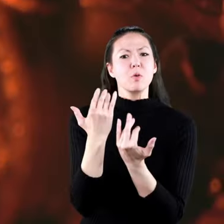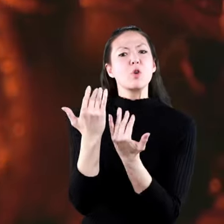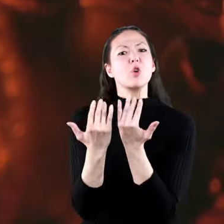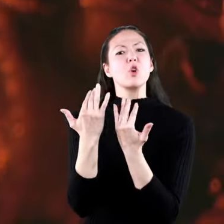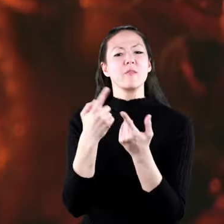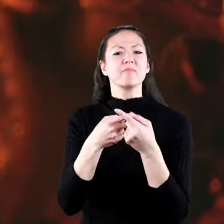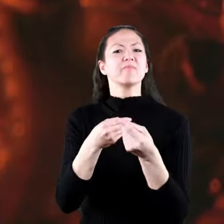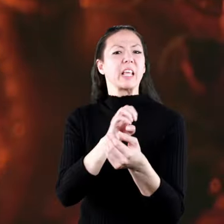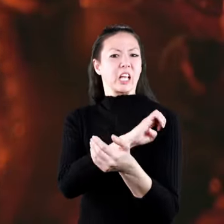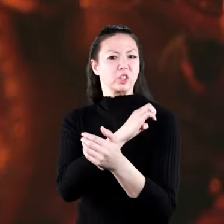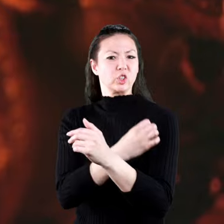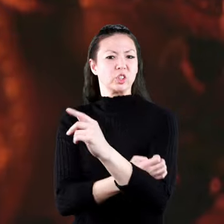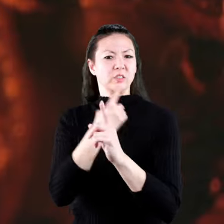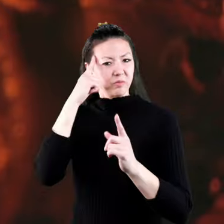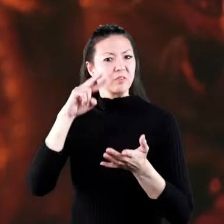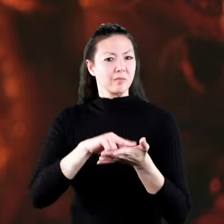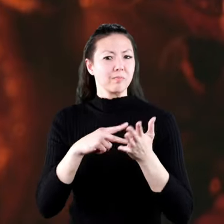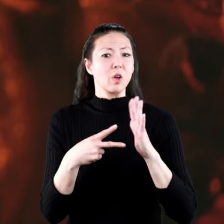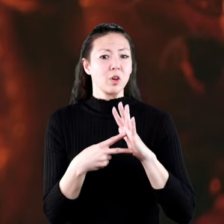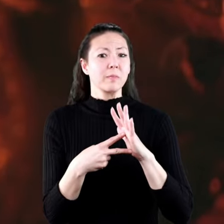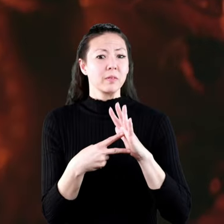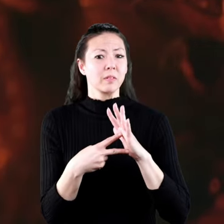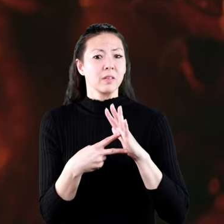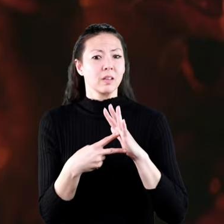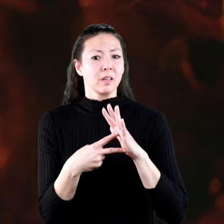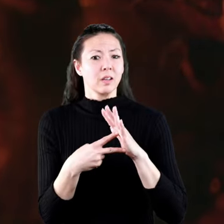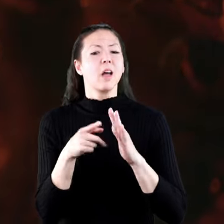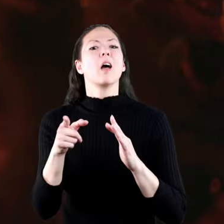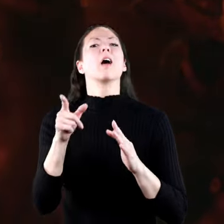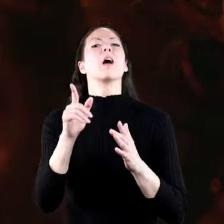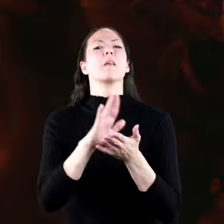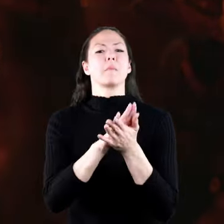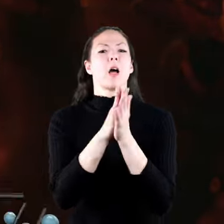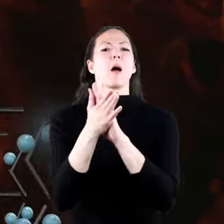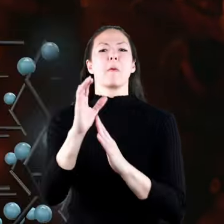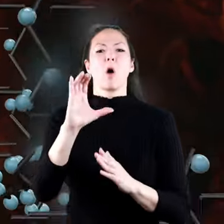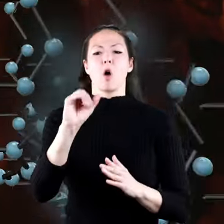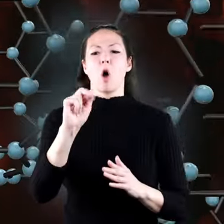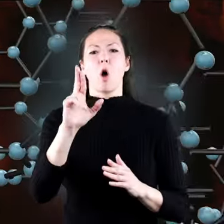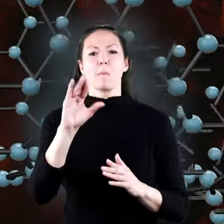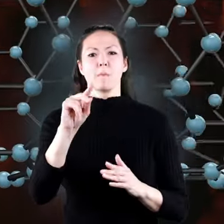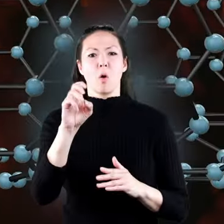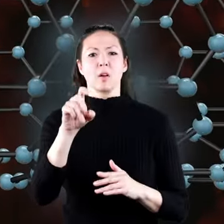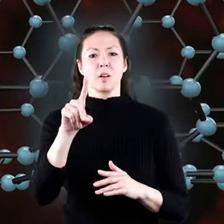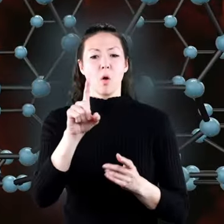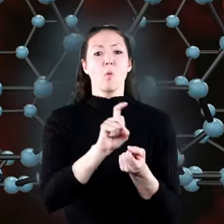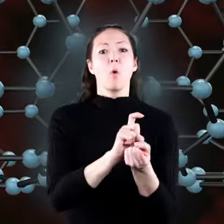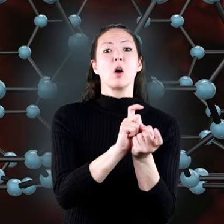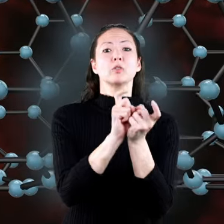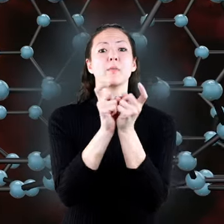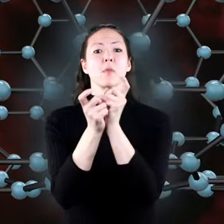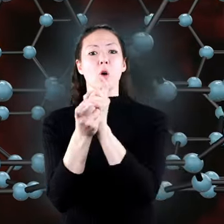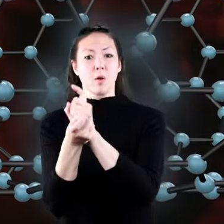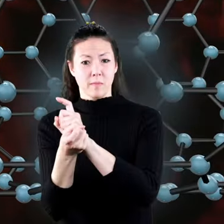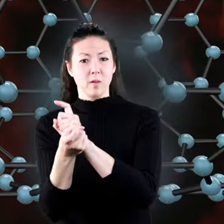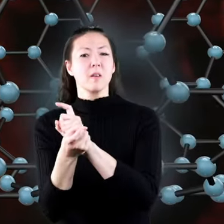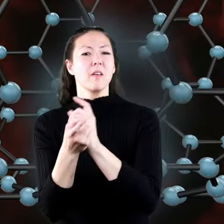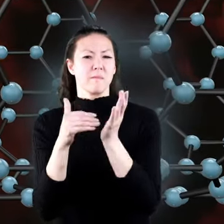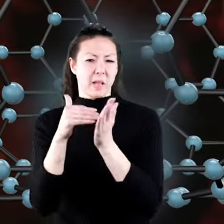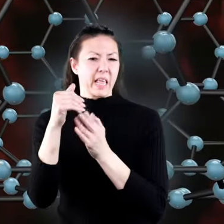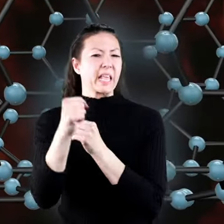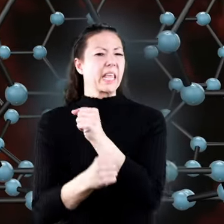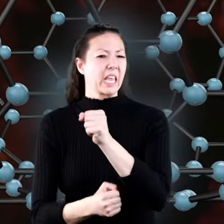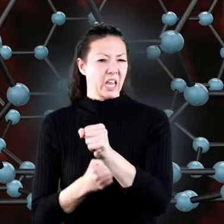that can be burned for energy. It's made up of organic matter that has become carbonized or transformed into carbon